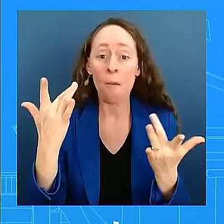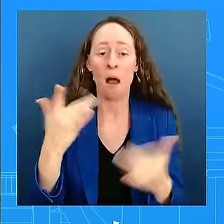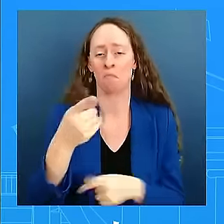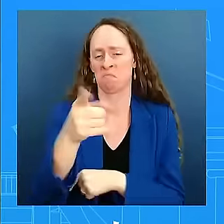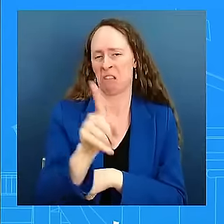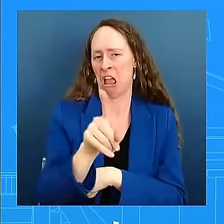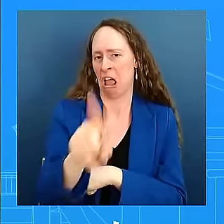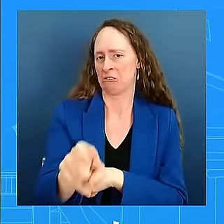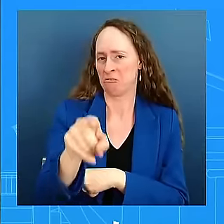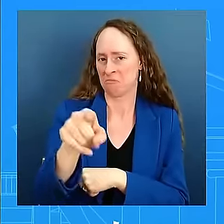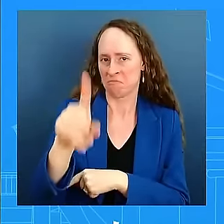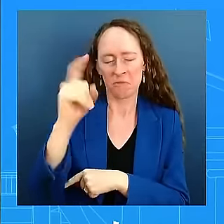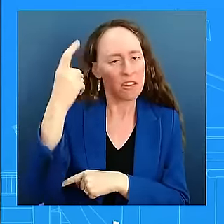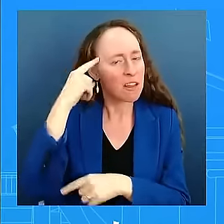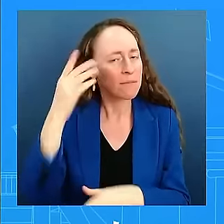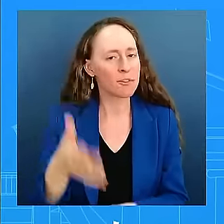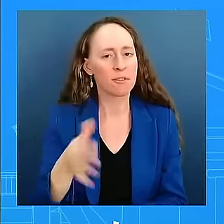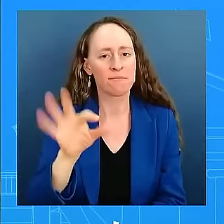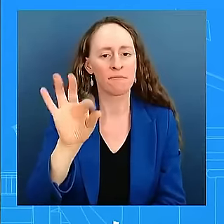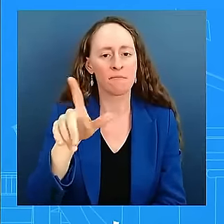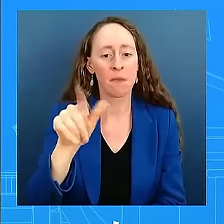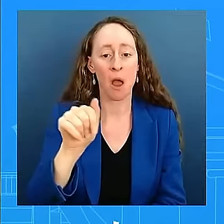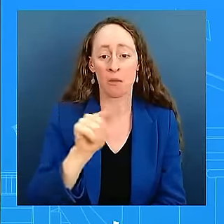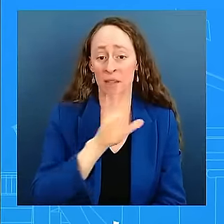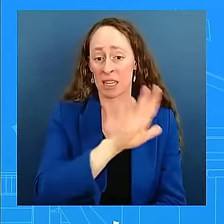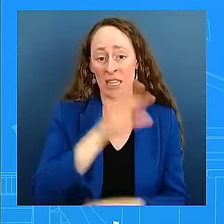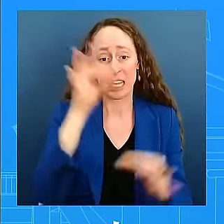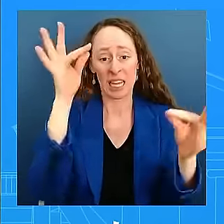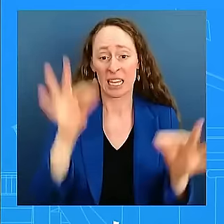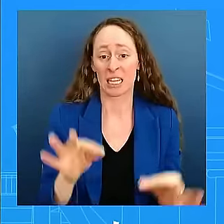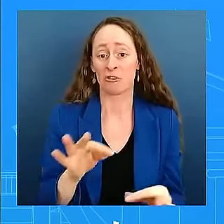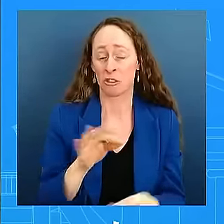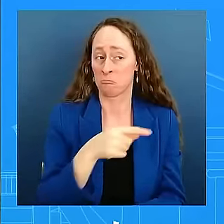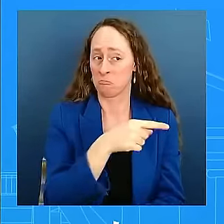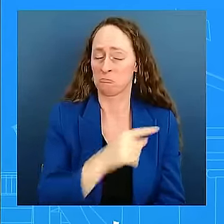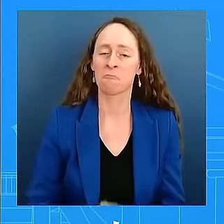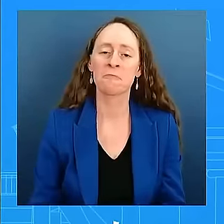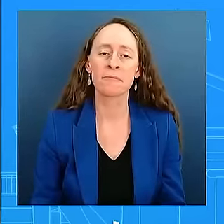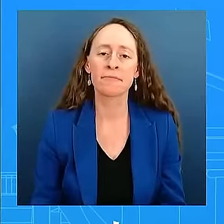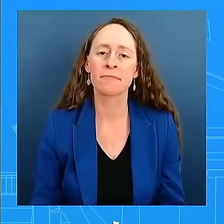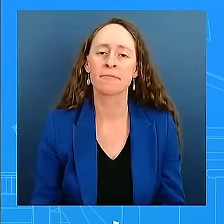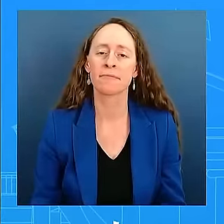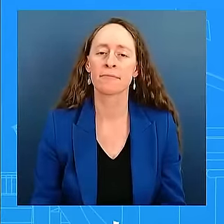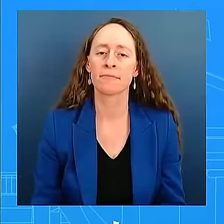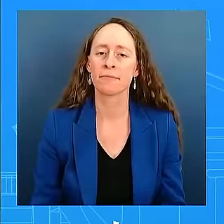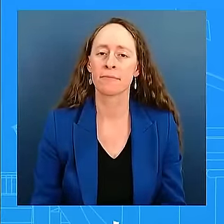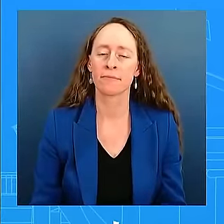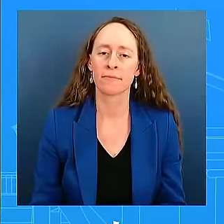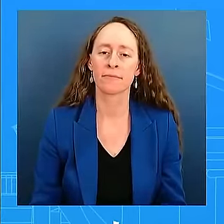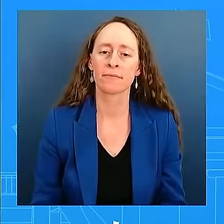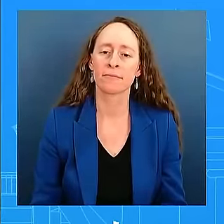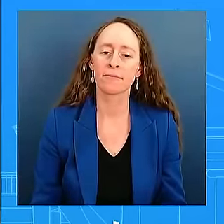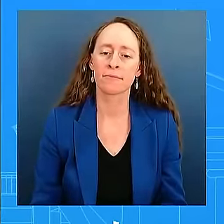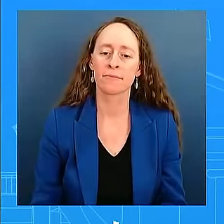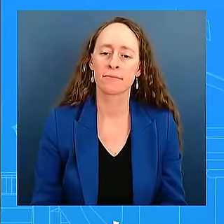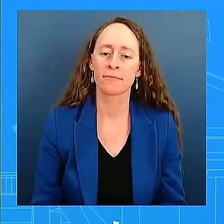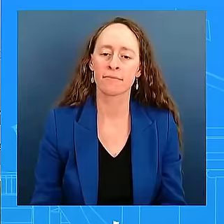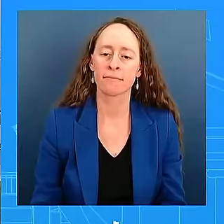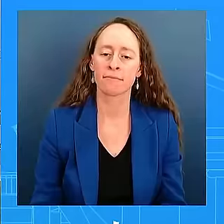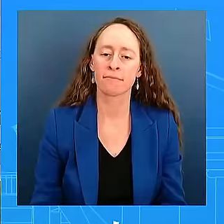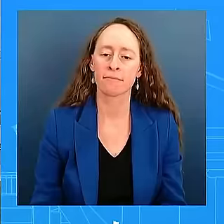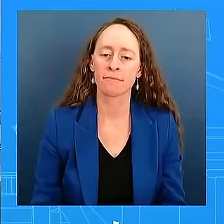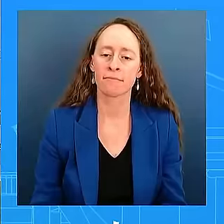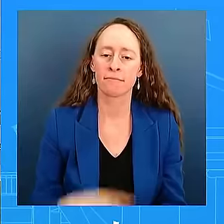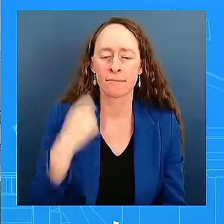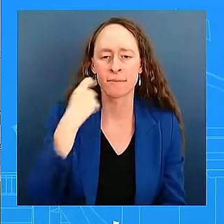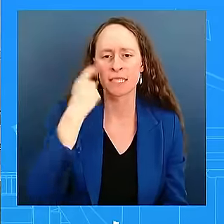That is for him. That is a question for the Governor. Okay, Karen. You used the phrase, incredibly dangerous, couple times, talking about the misinformation